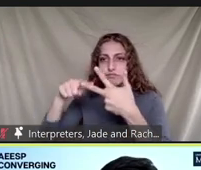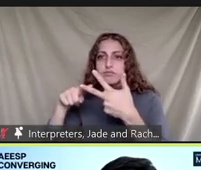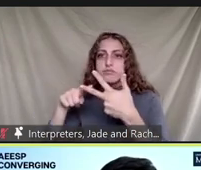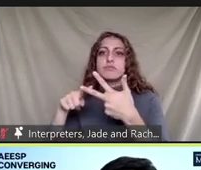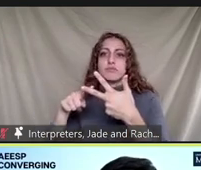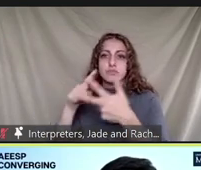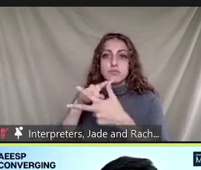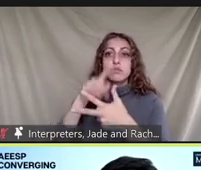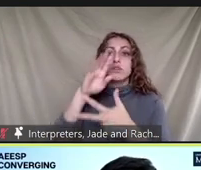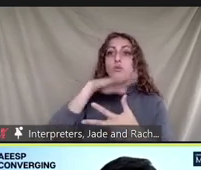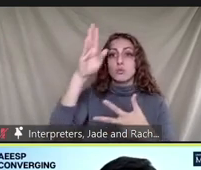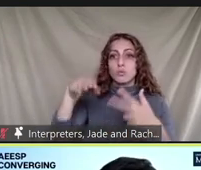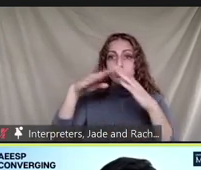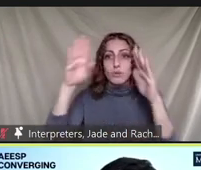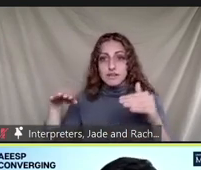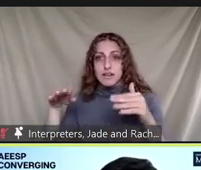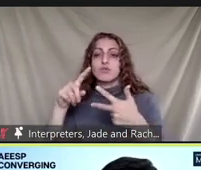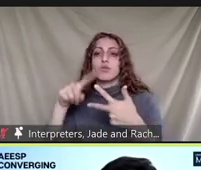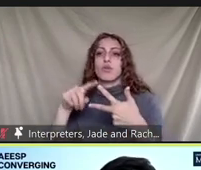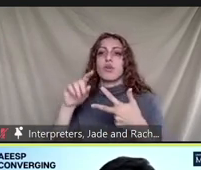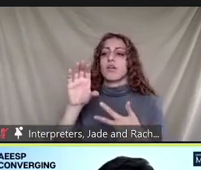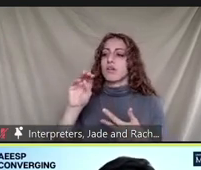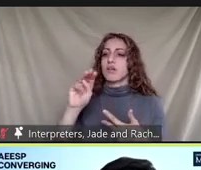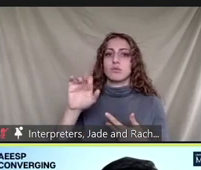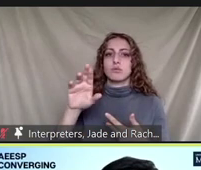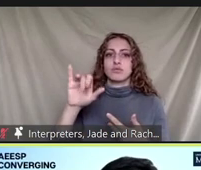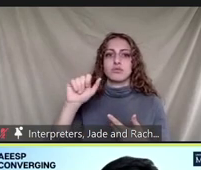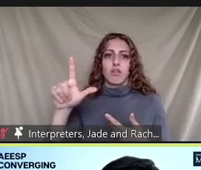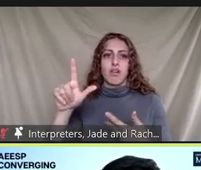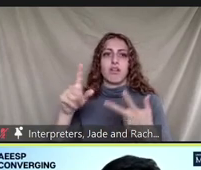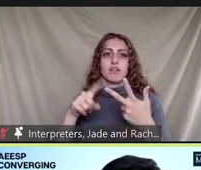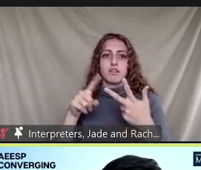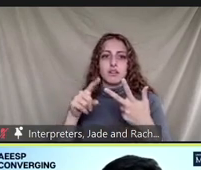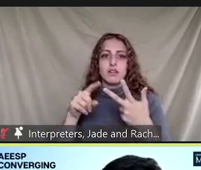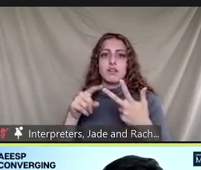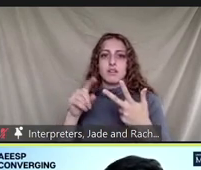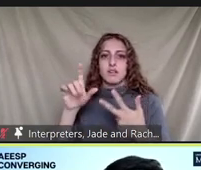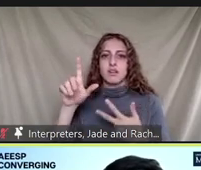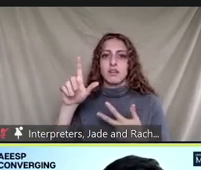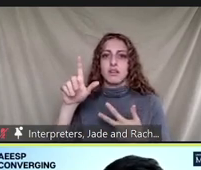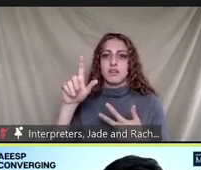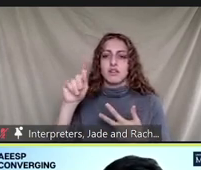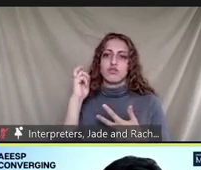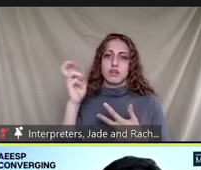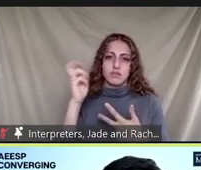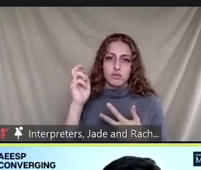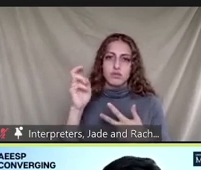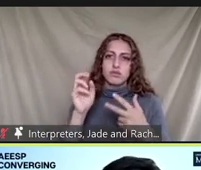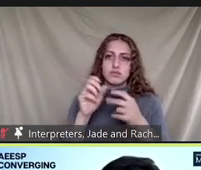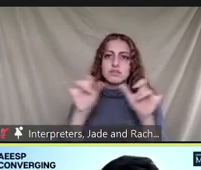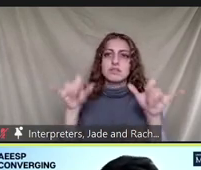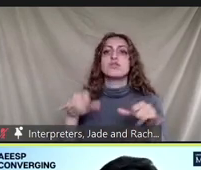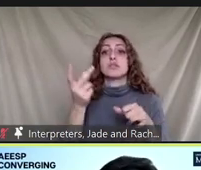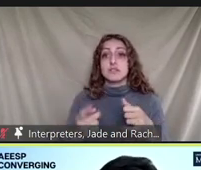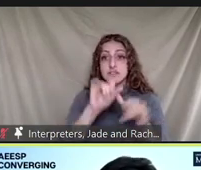commercial and industry roll-off please note that unlike system one this system mainly relies on